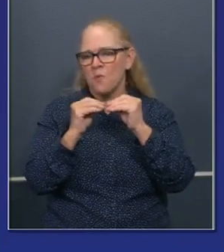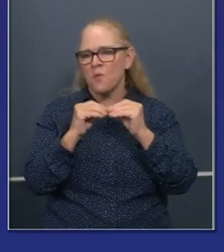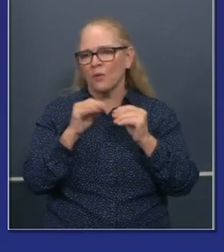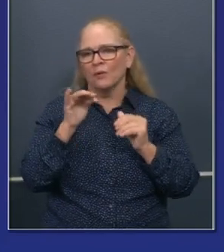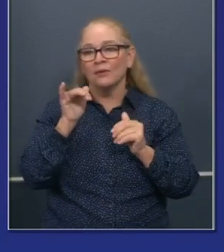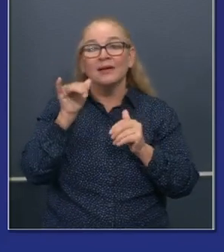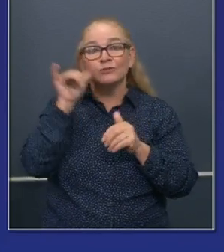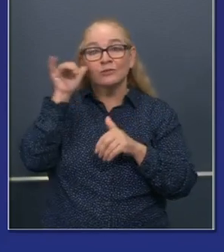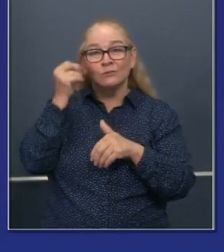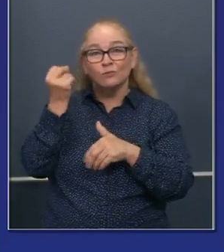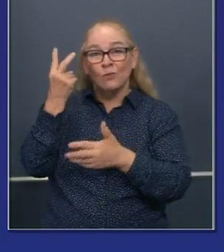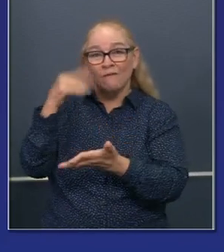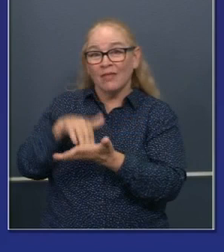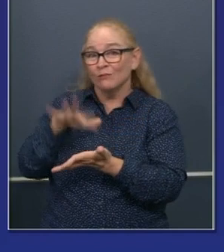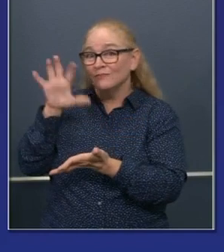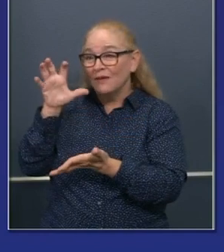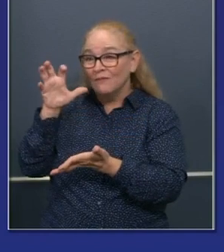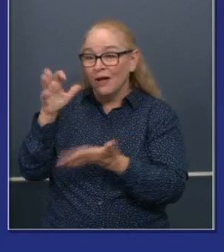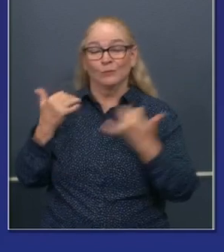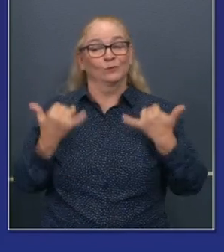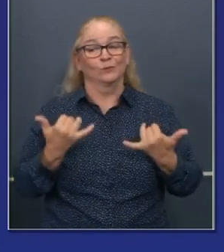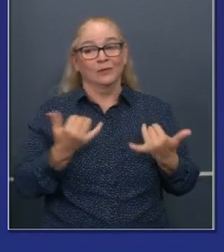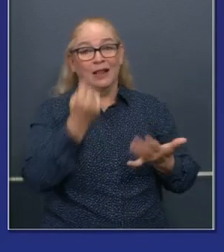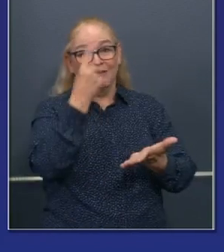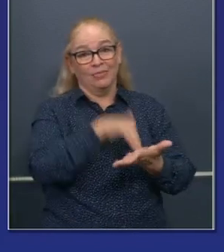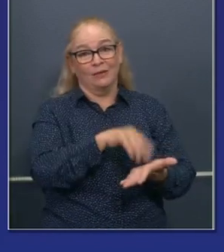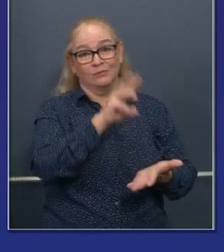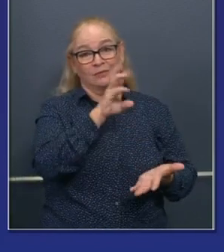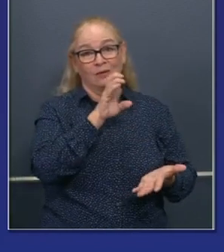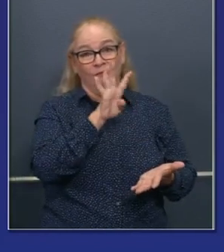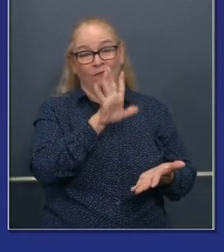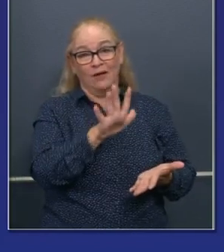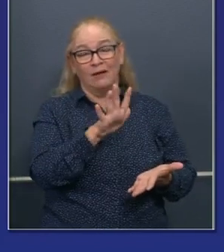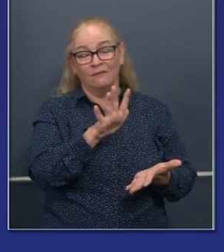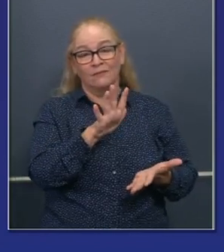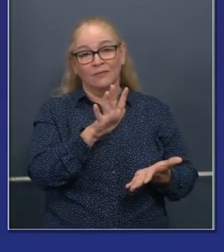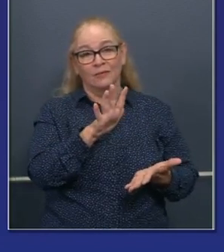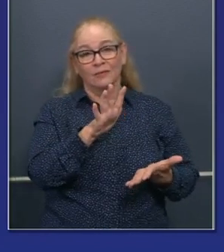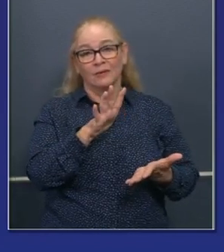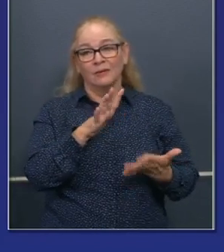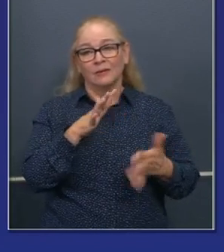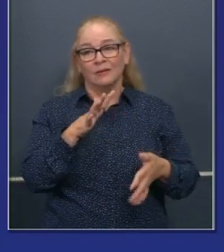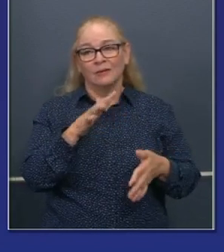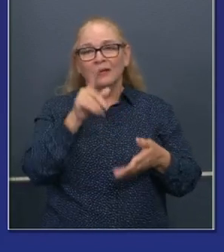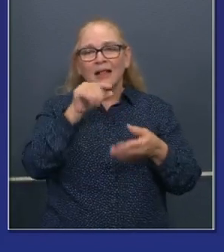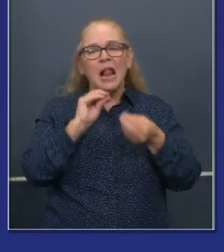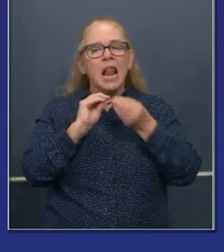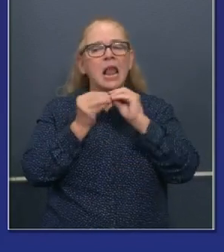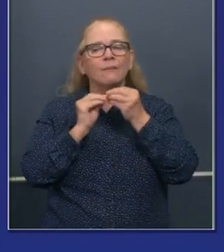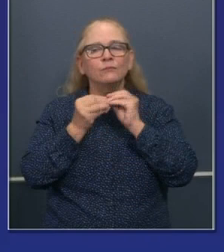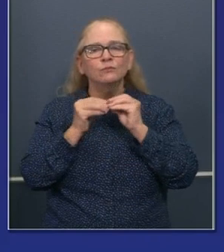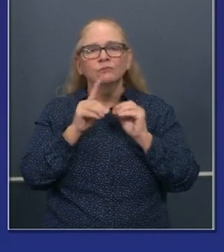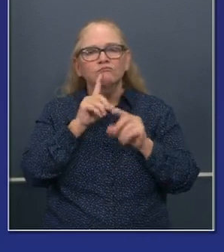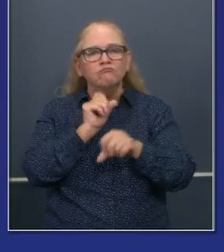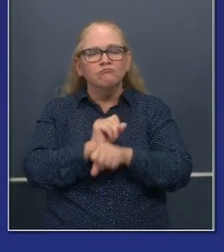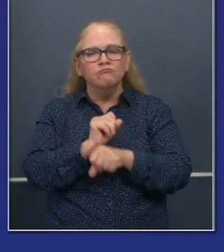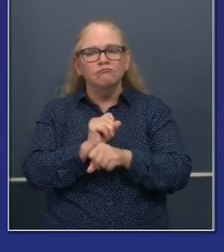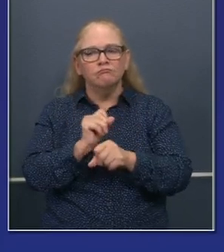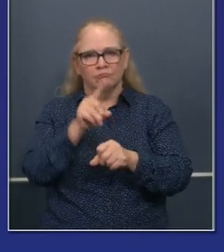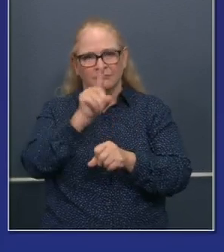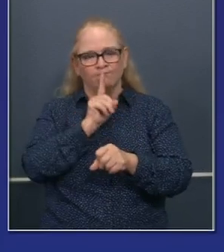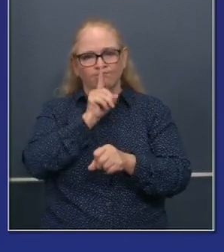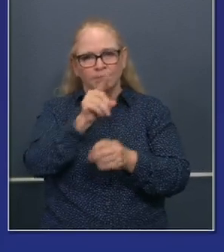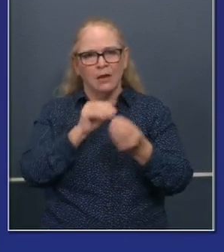today, 11,645, we're giving you numbers that represent the actual number of positive